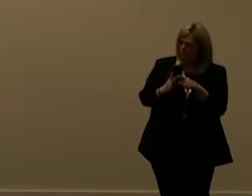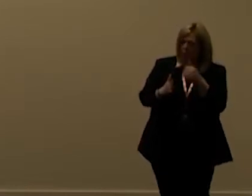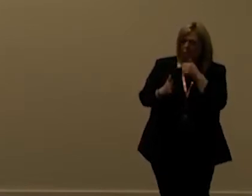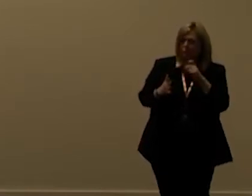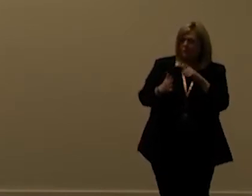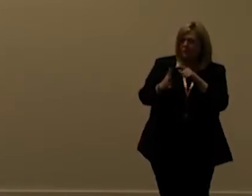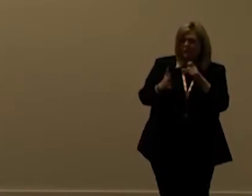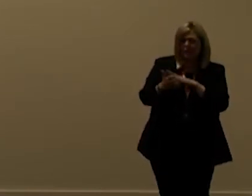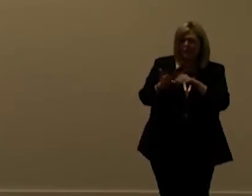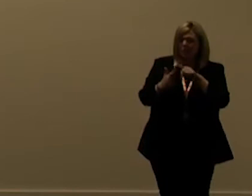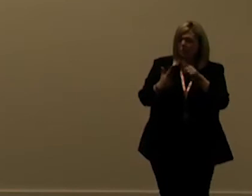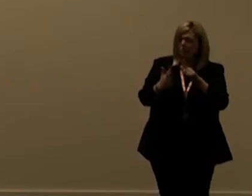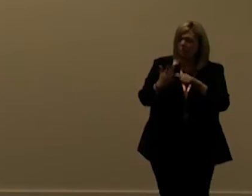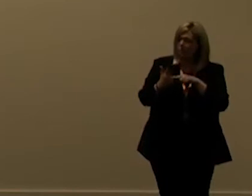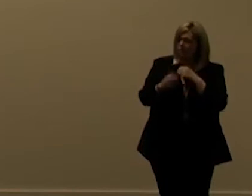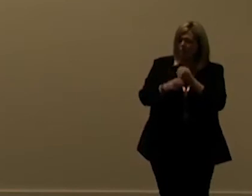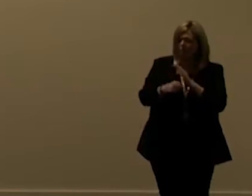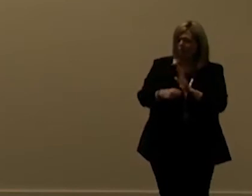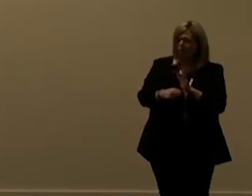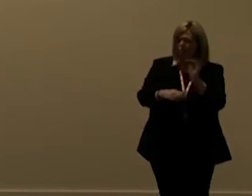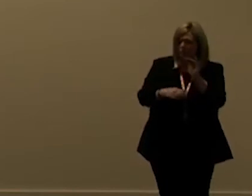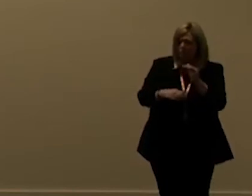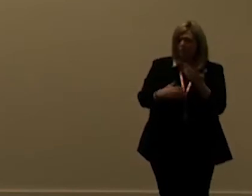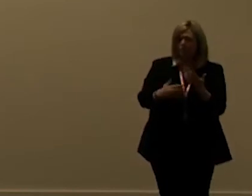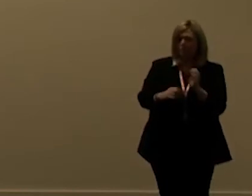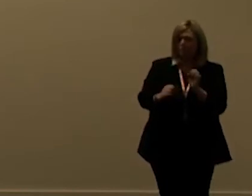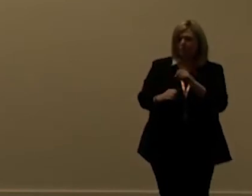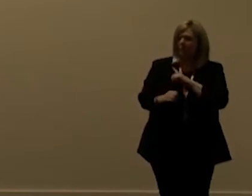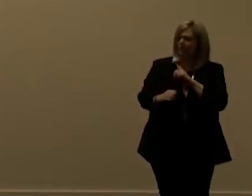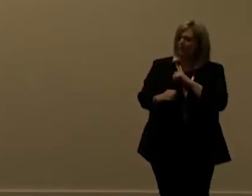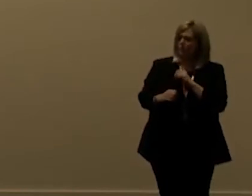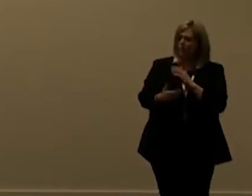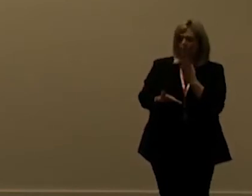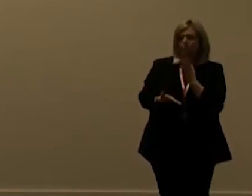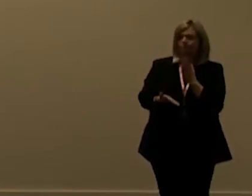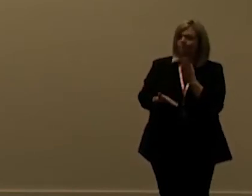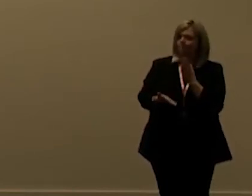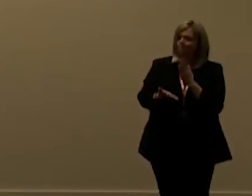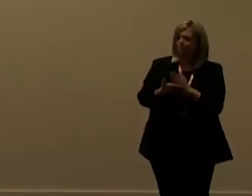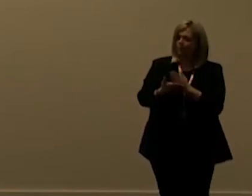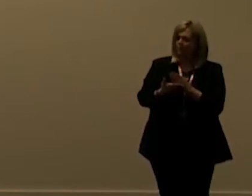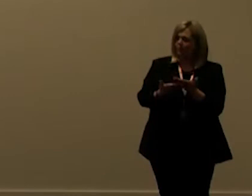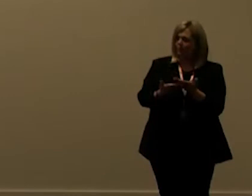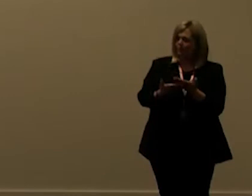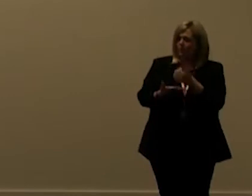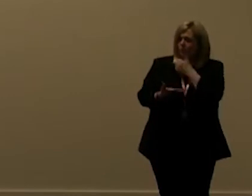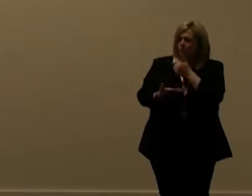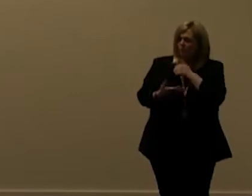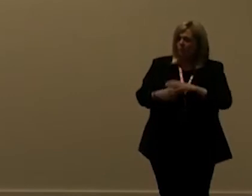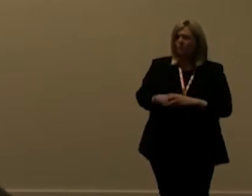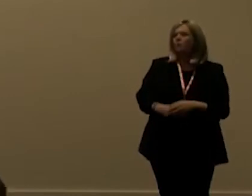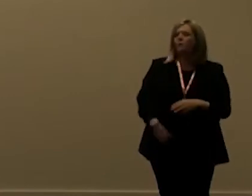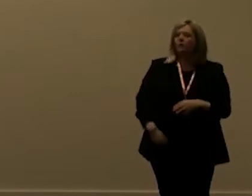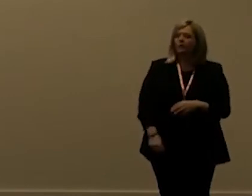caching it doesn't use external databases and so on so that's probably one of the reasons why it's a bit it's very talkative and we can we're currently